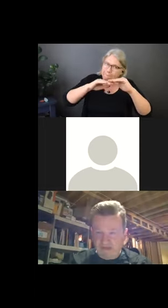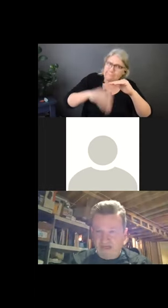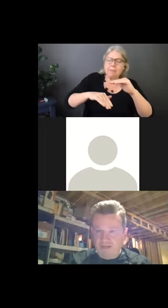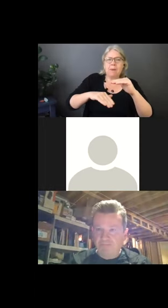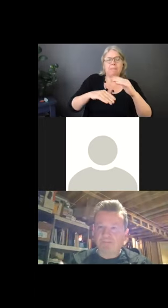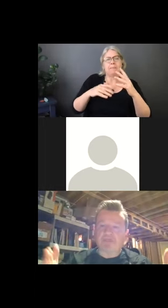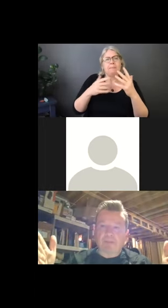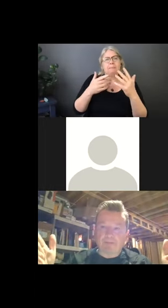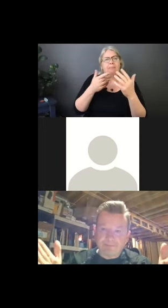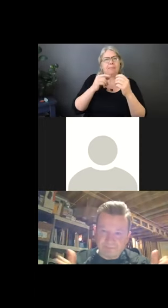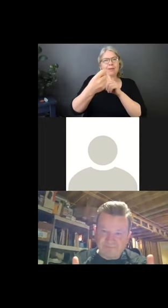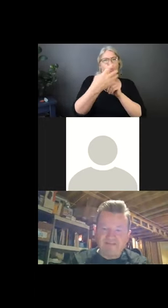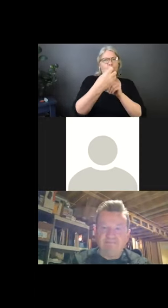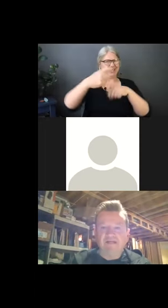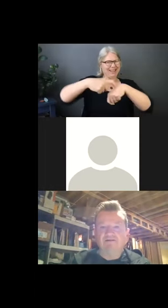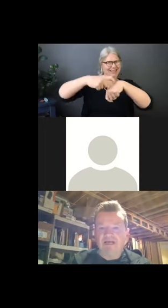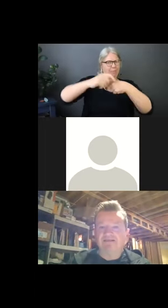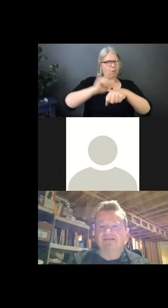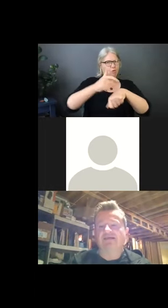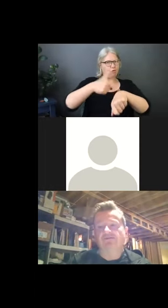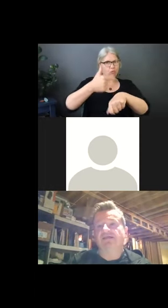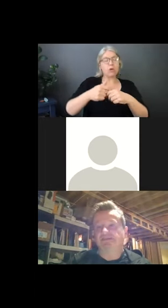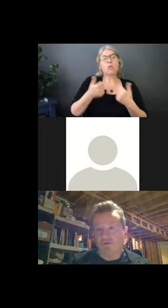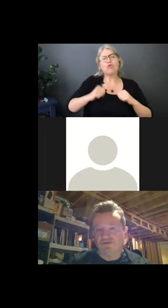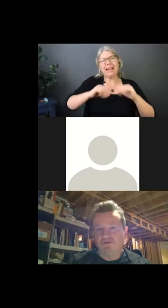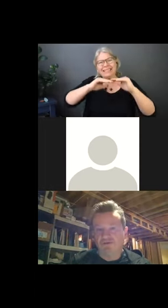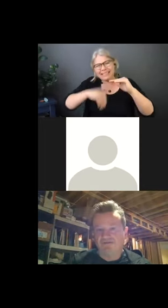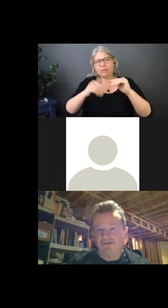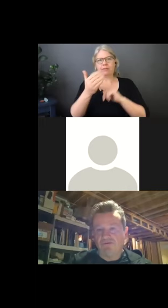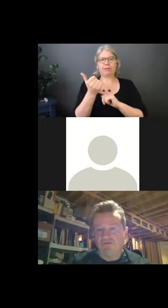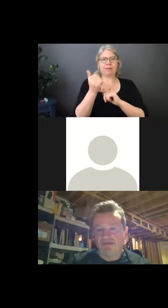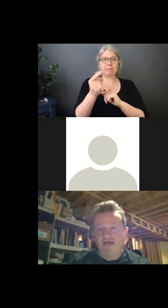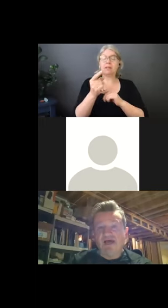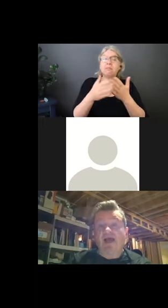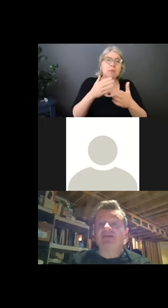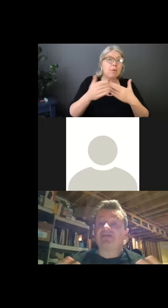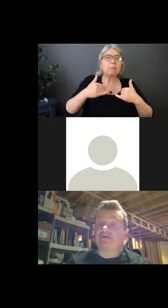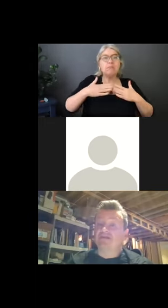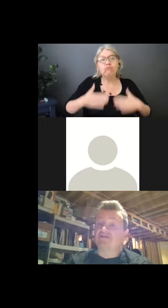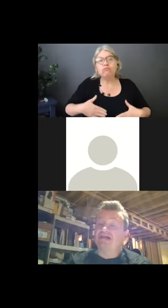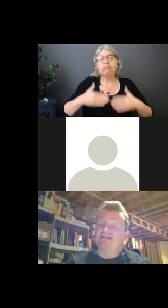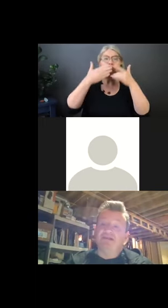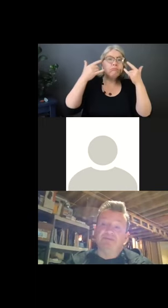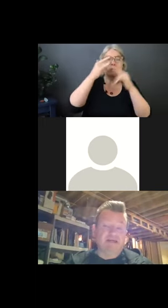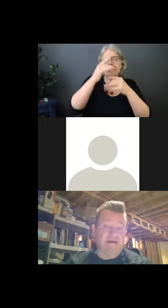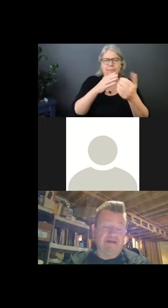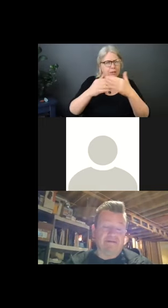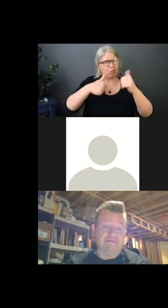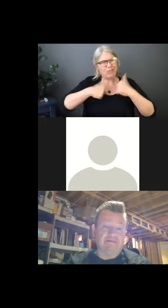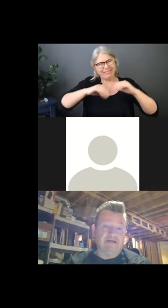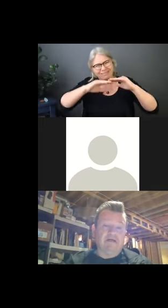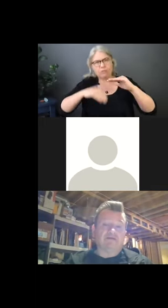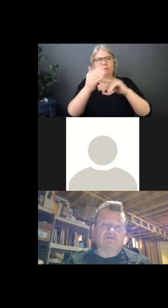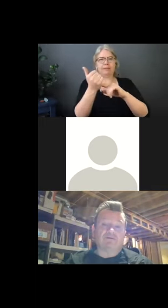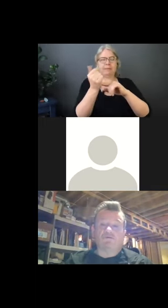proper PPE, 15 minutes or less direct exposure to those individuals, and the environment in which the activity is being carried